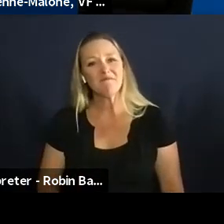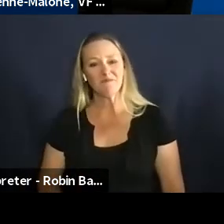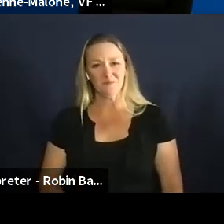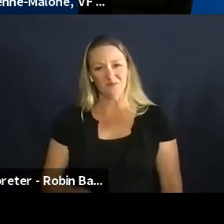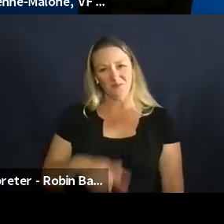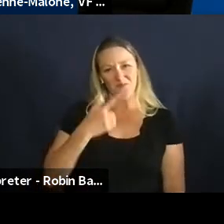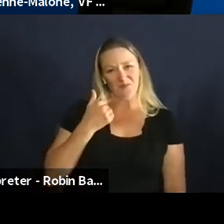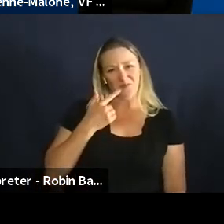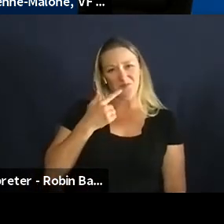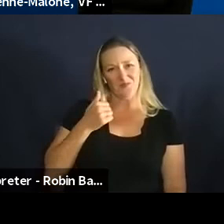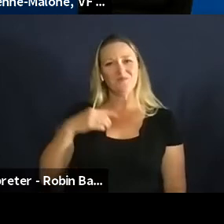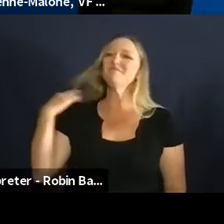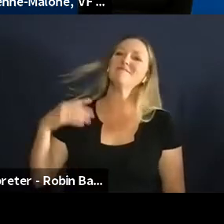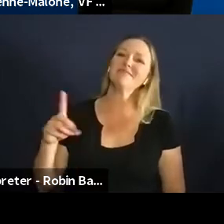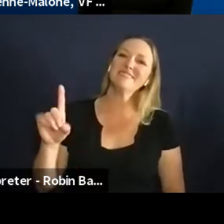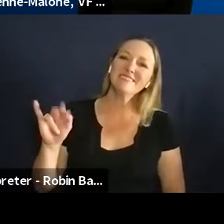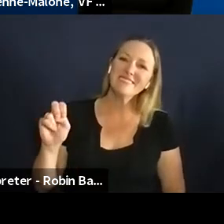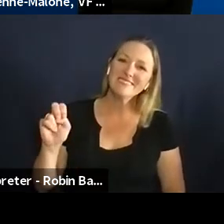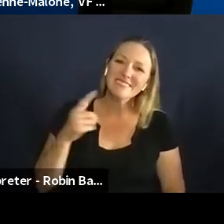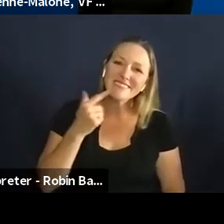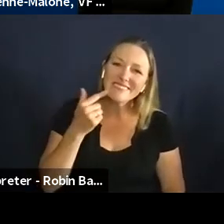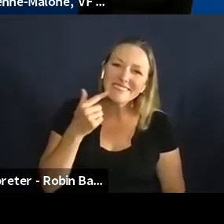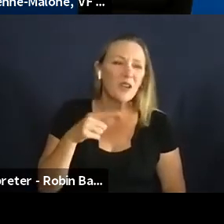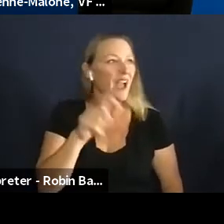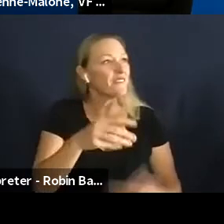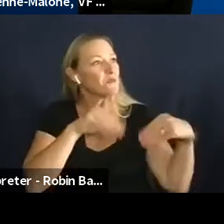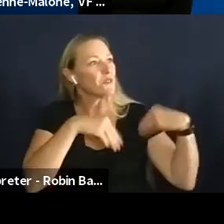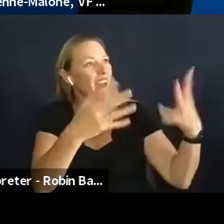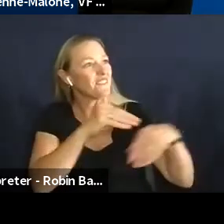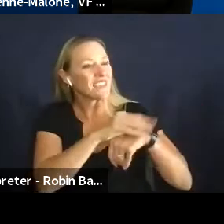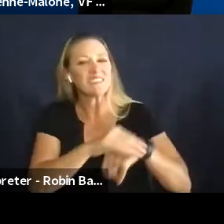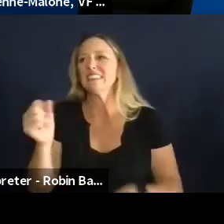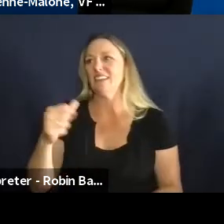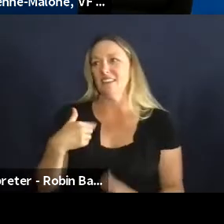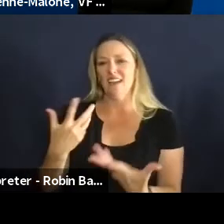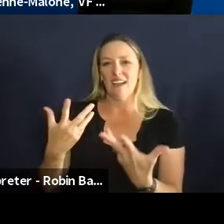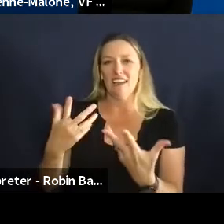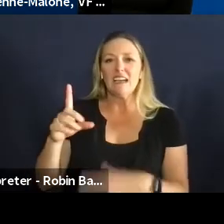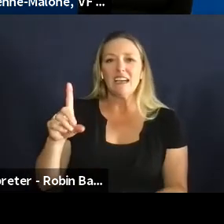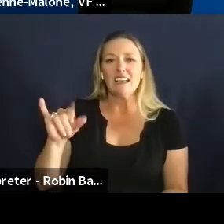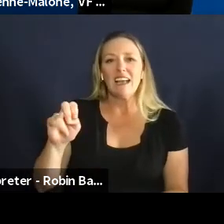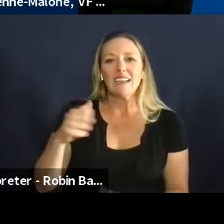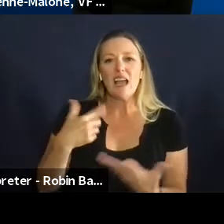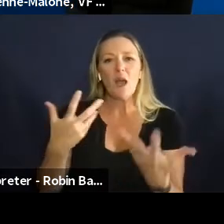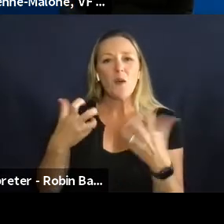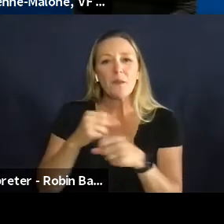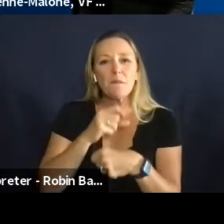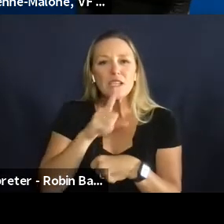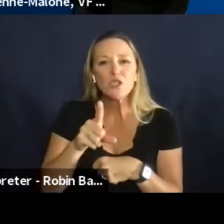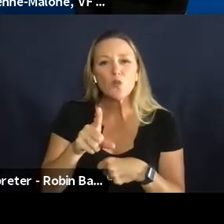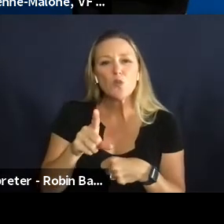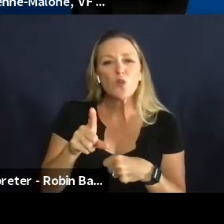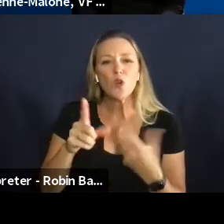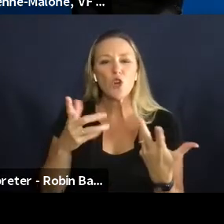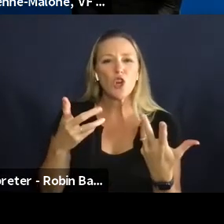right i give these people some advice right um i want to make sure i answer the question so what are you looking for us to answer